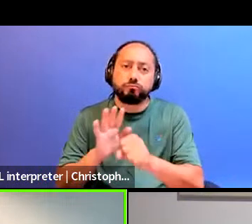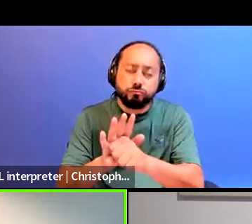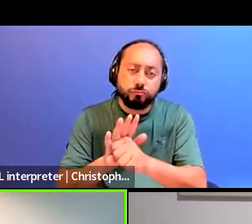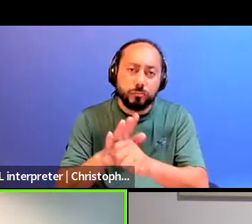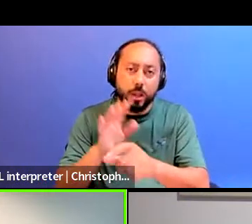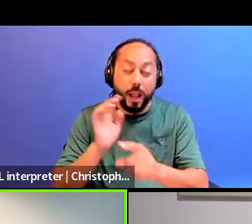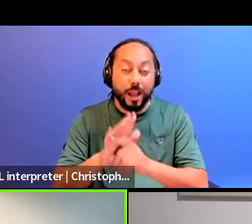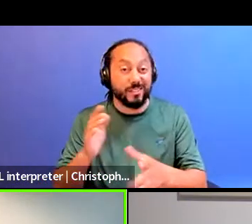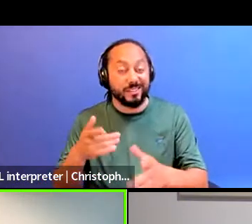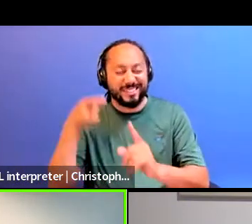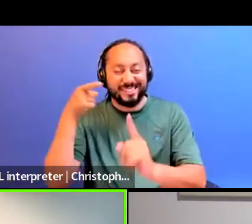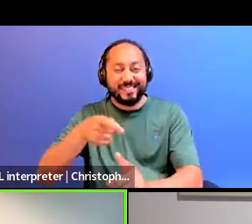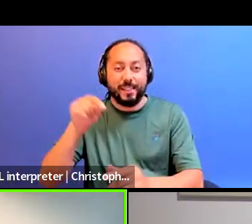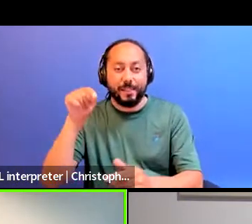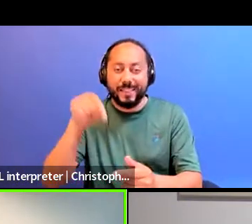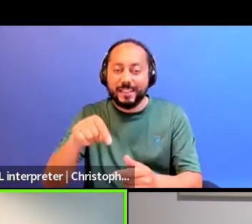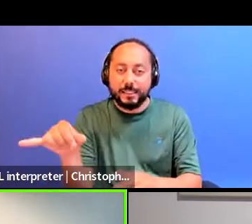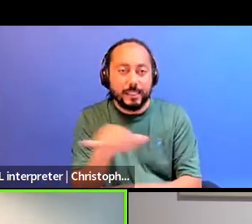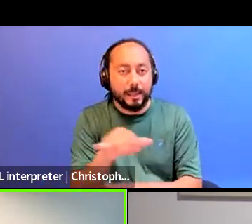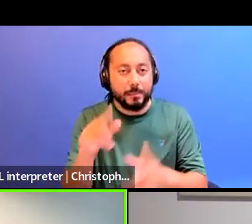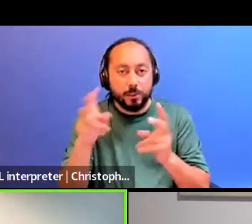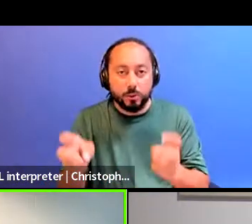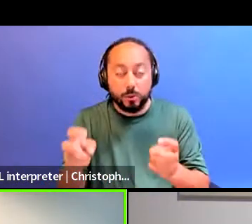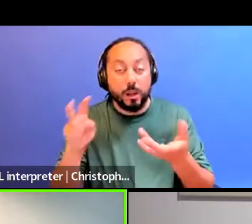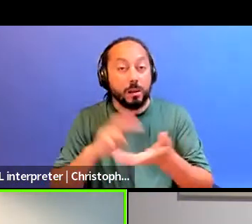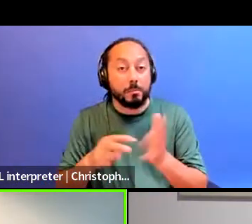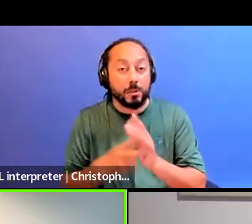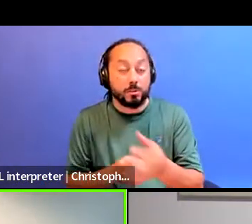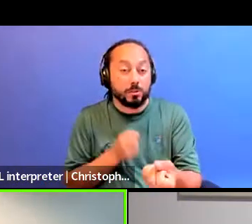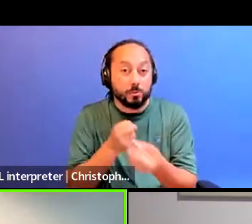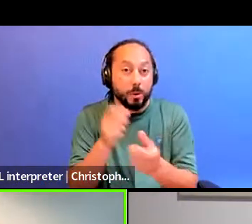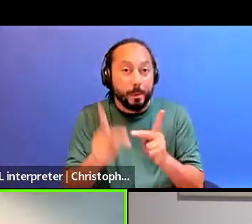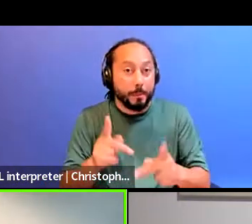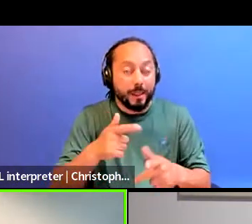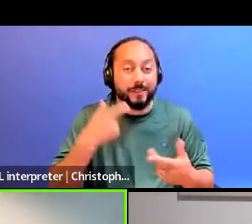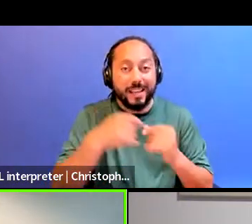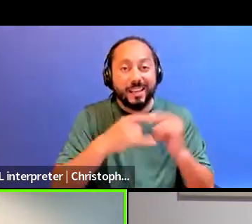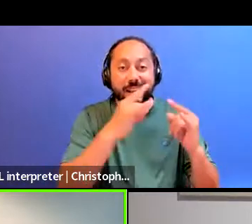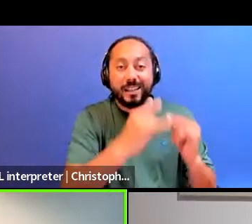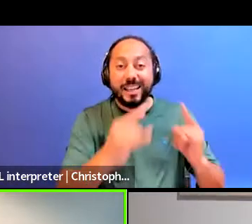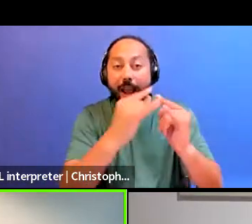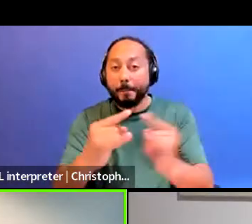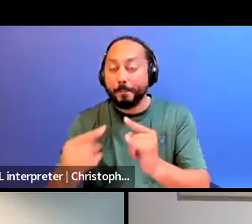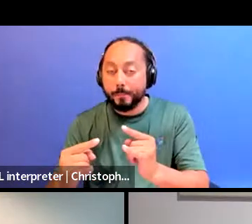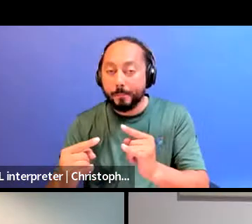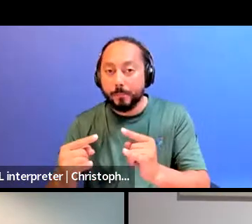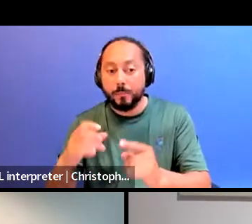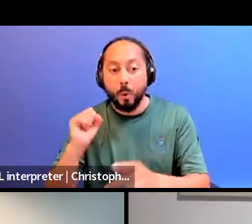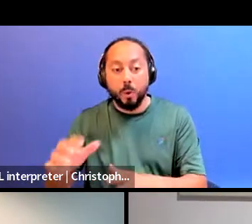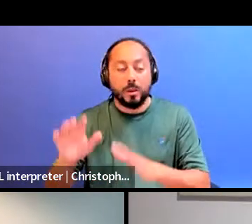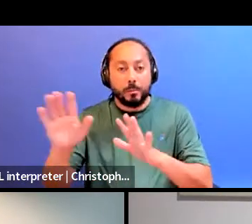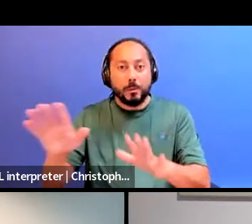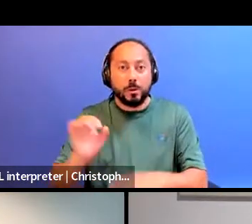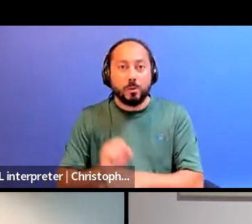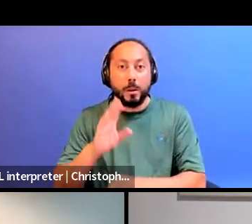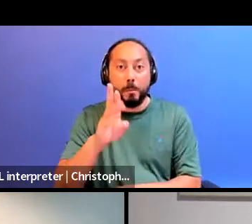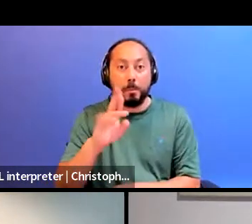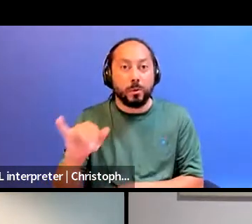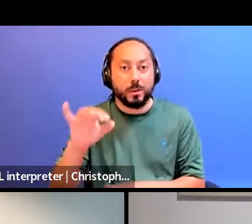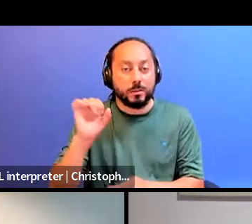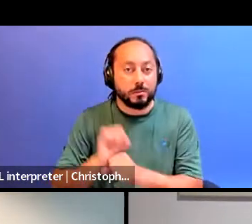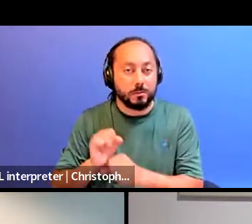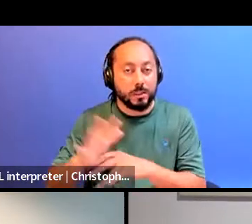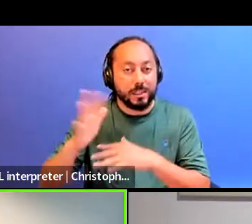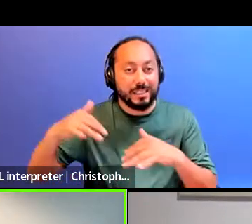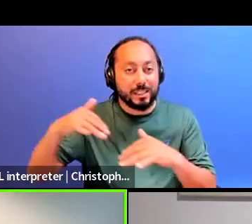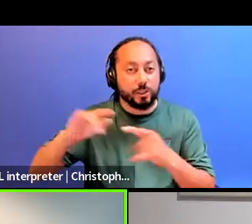exactly this issue, right? Whether it's people working in support of those living in encampments, whether it's the incredible work that Brianna is doing and Monica Forrester